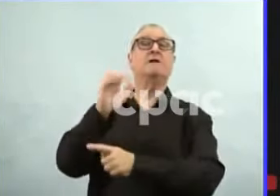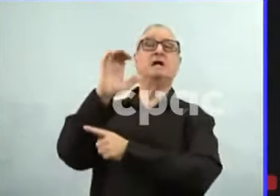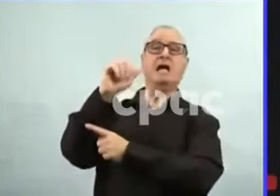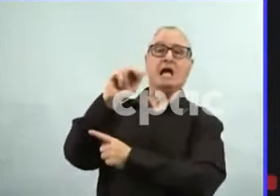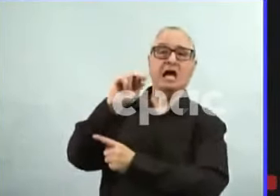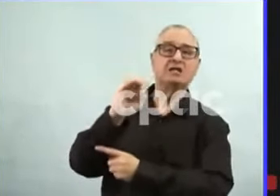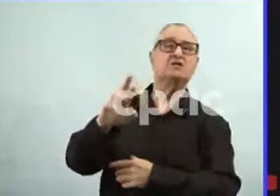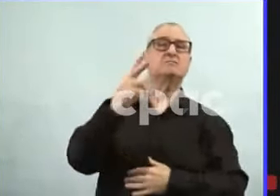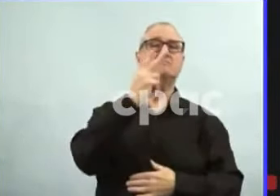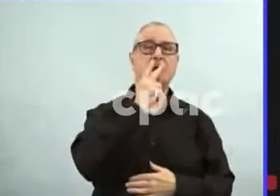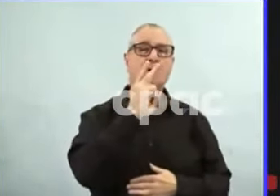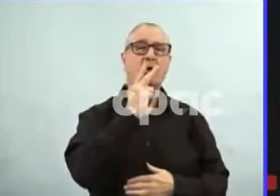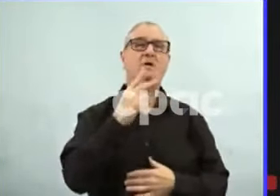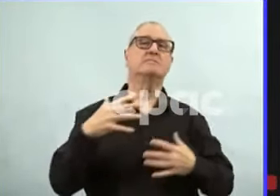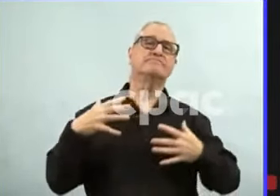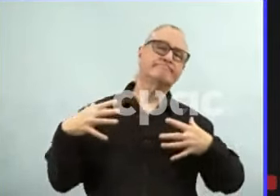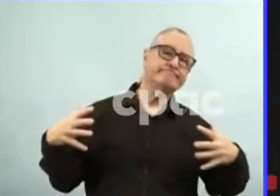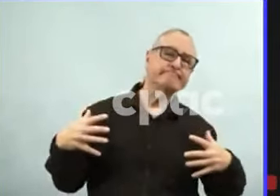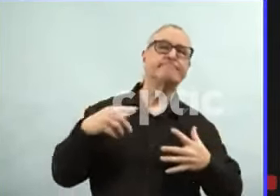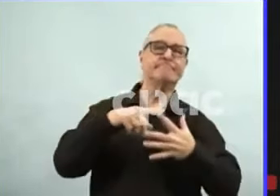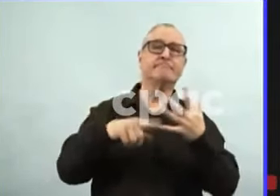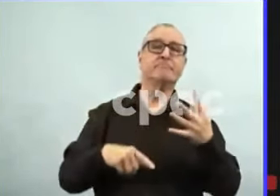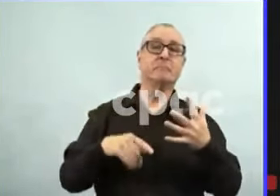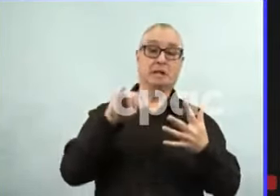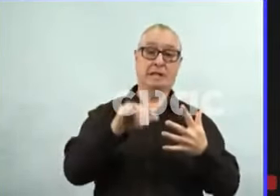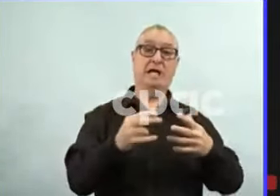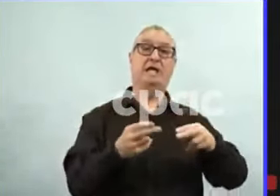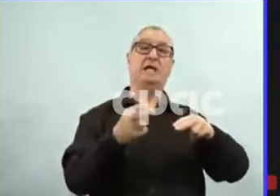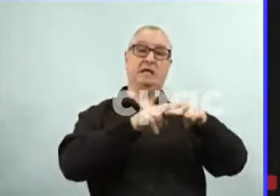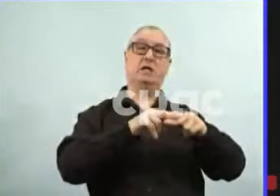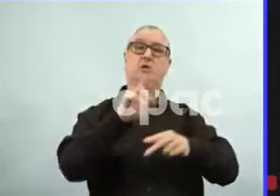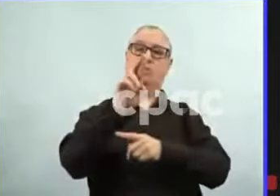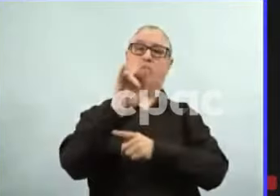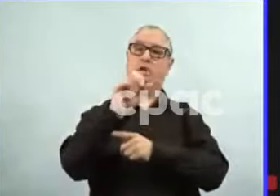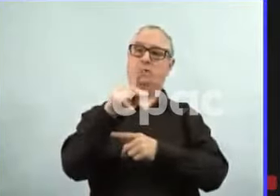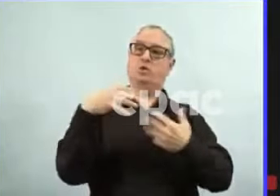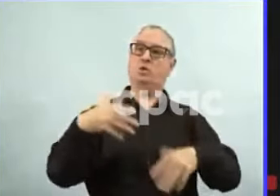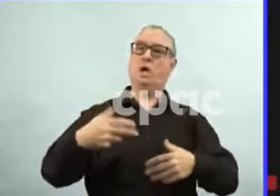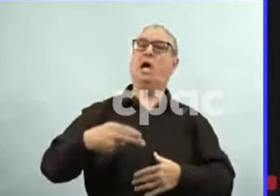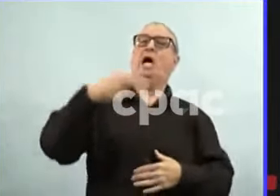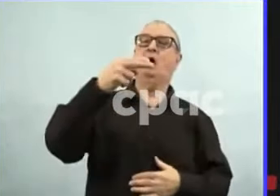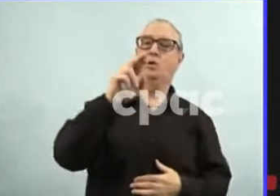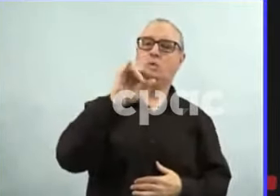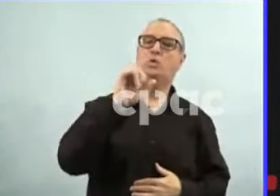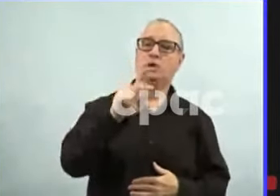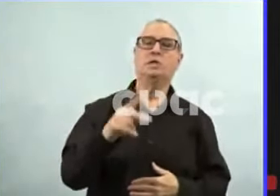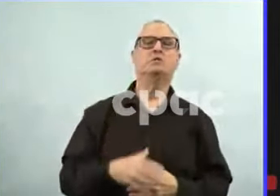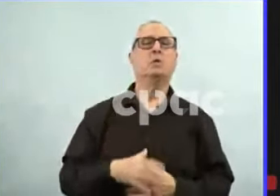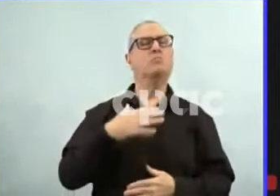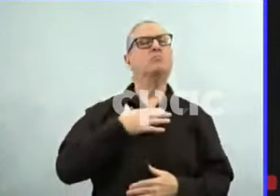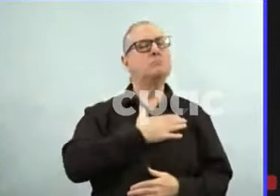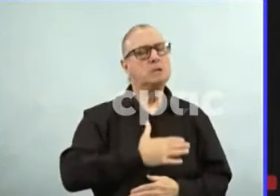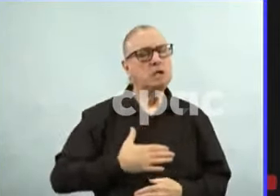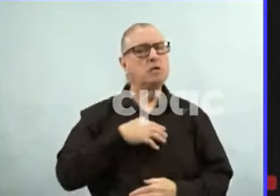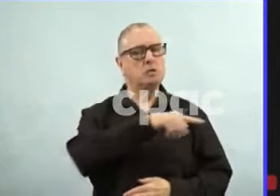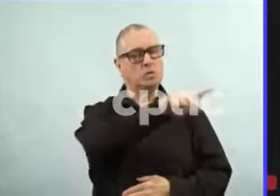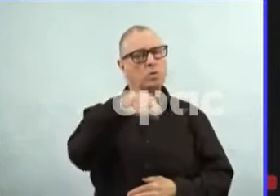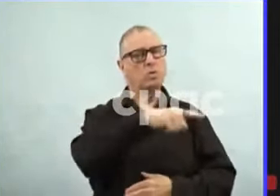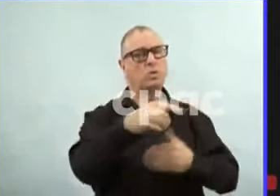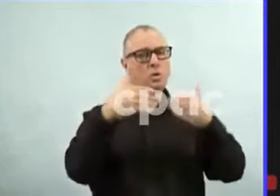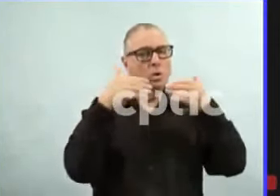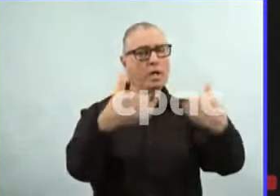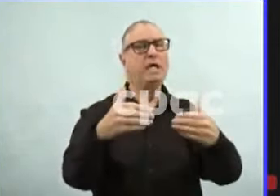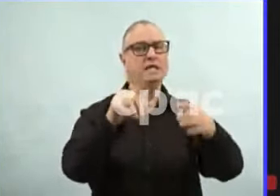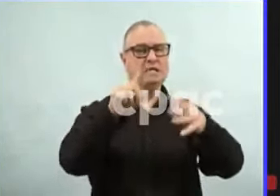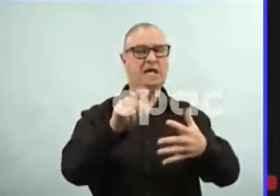Please ensure you are aware of your risk and get tested as soon as possible if symptoms develop. And if you test positive, contact your health care